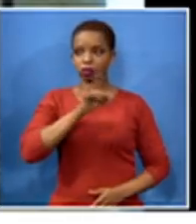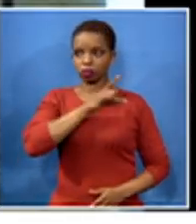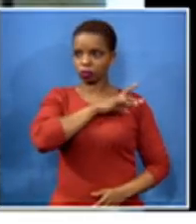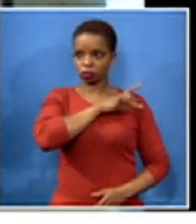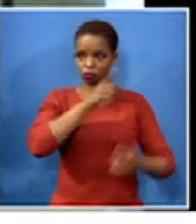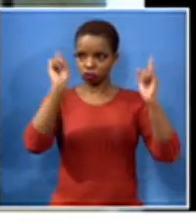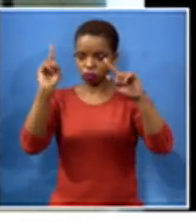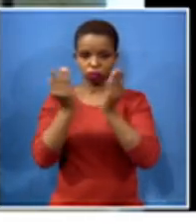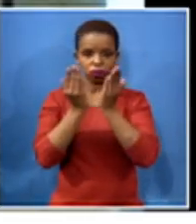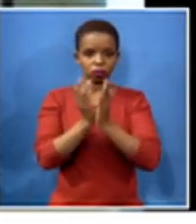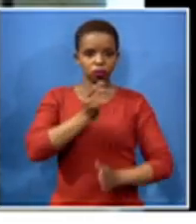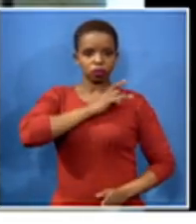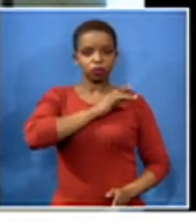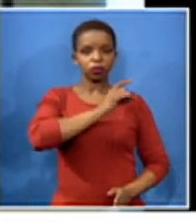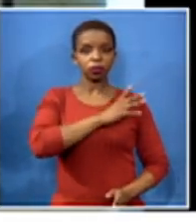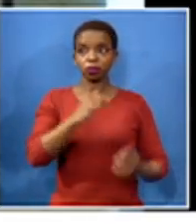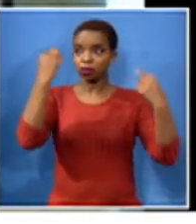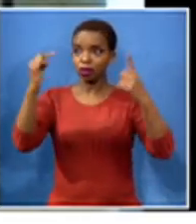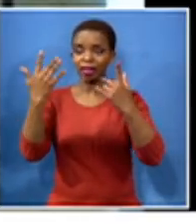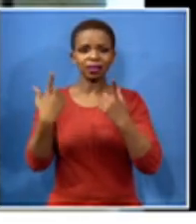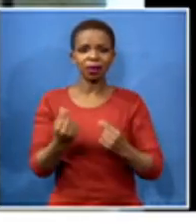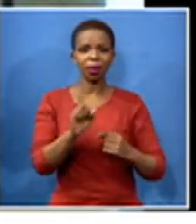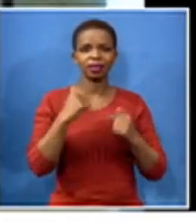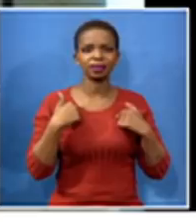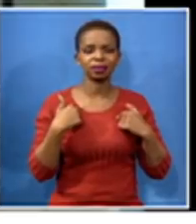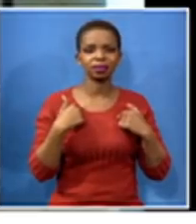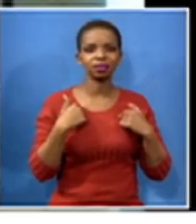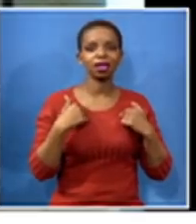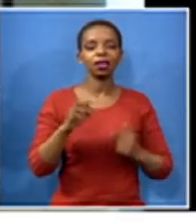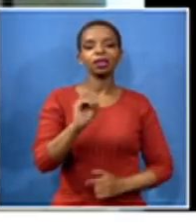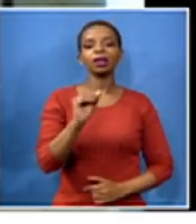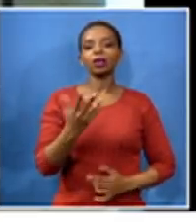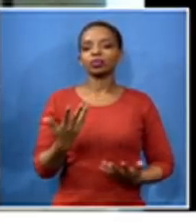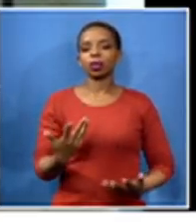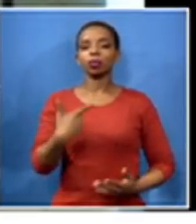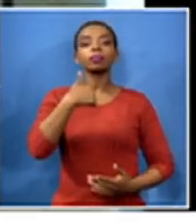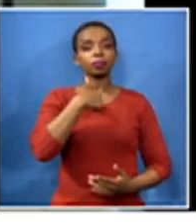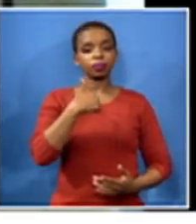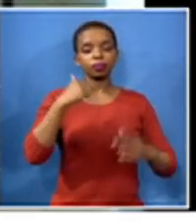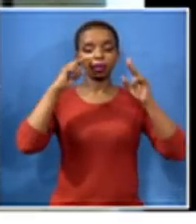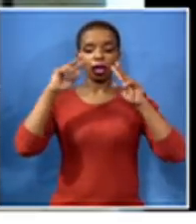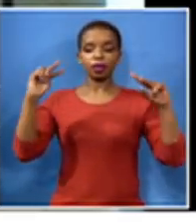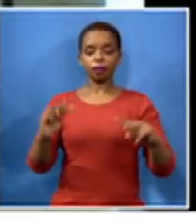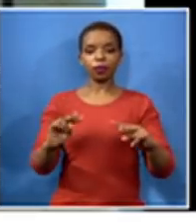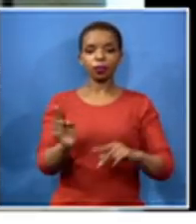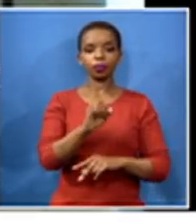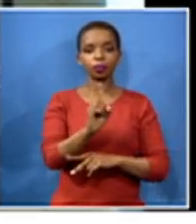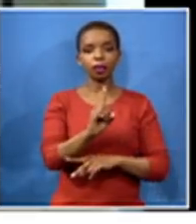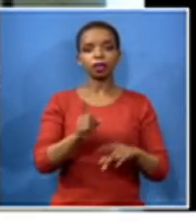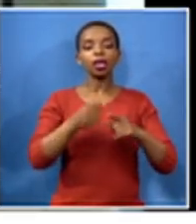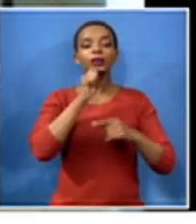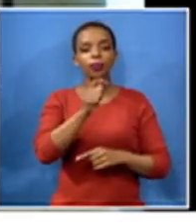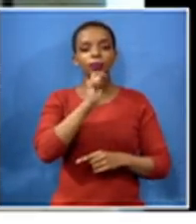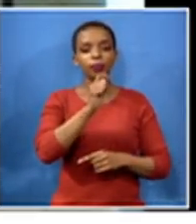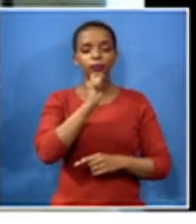terrified about what they're going to do when they get there and um so our our view is that it's been really a